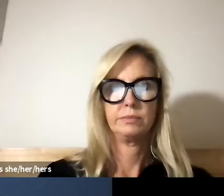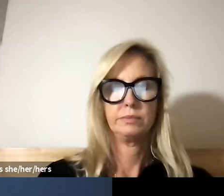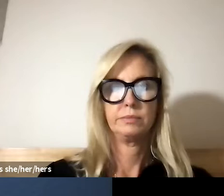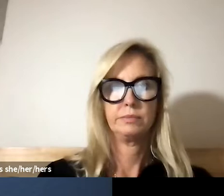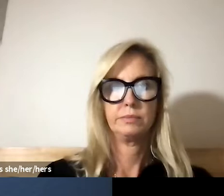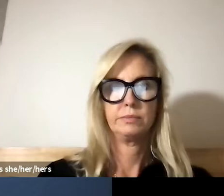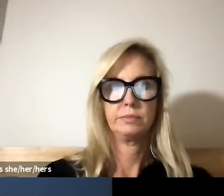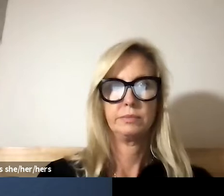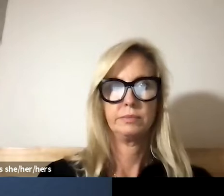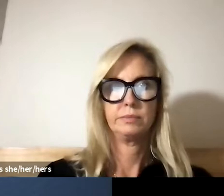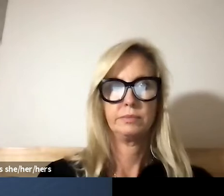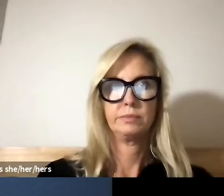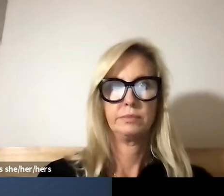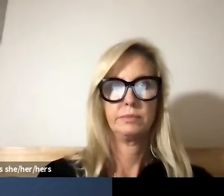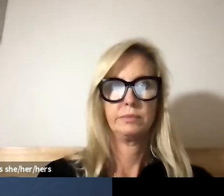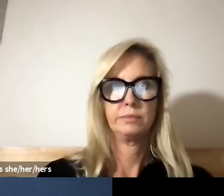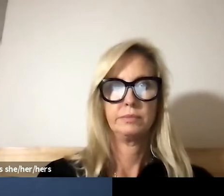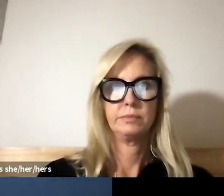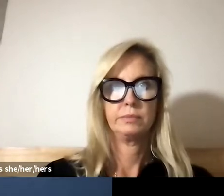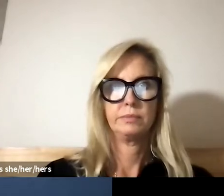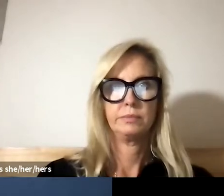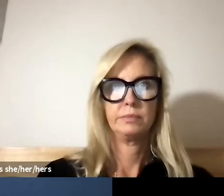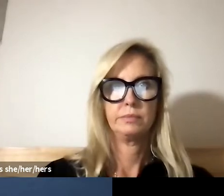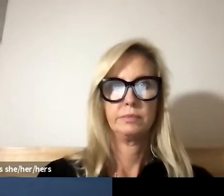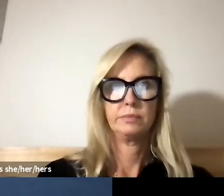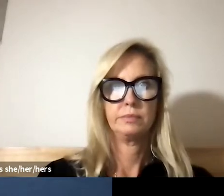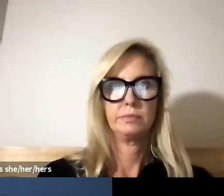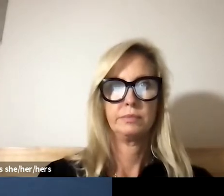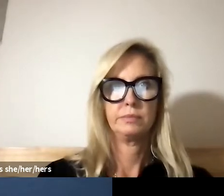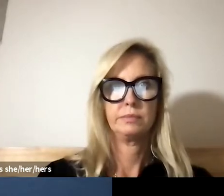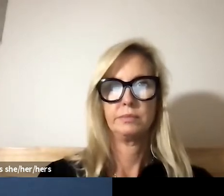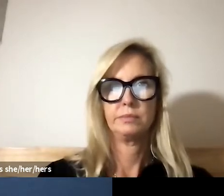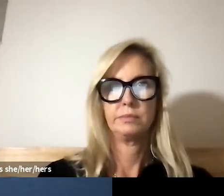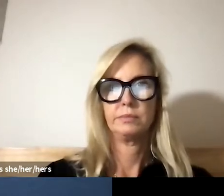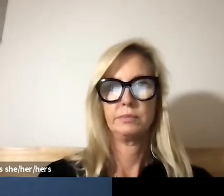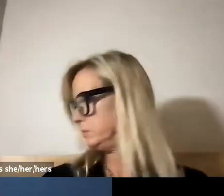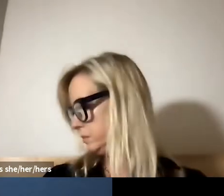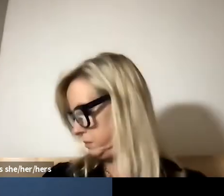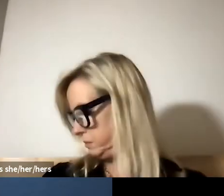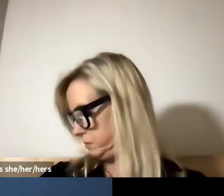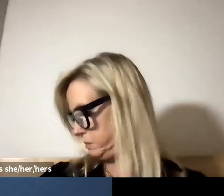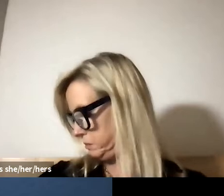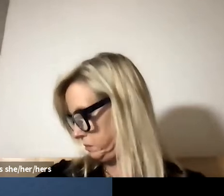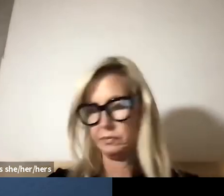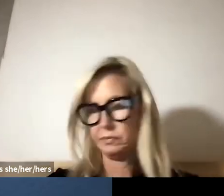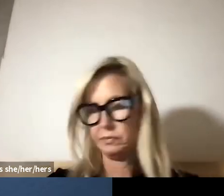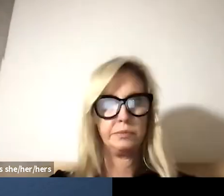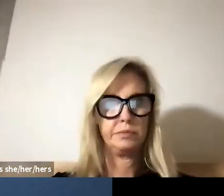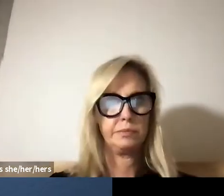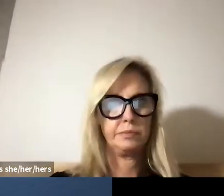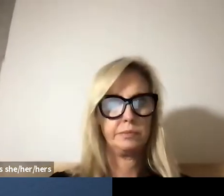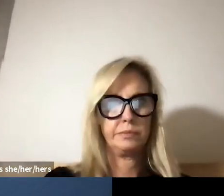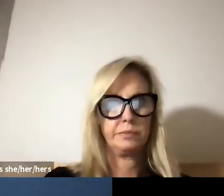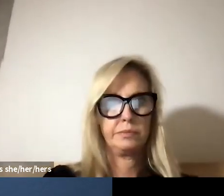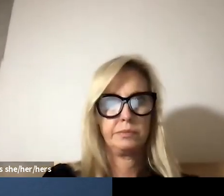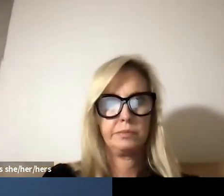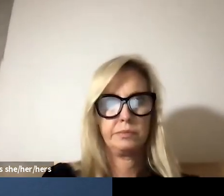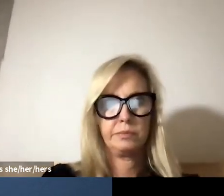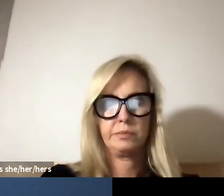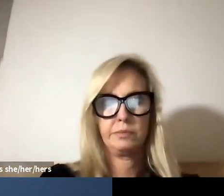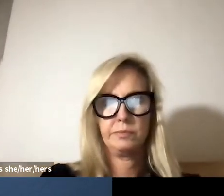are there any questions with regards to interpretation if there are no questions we may begin thank you